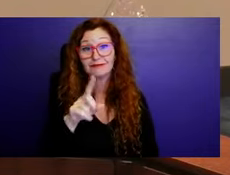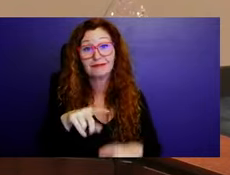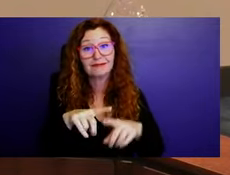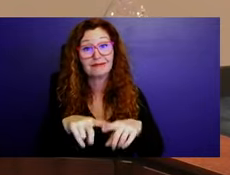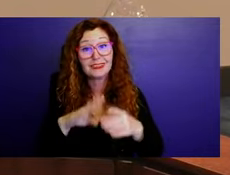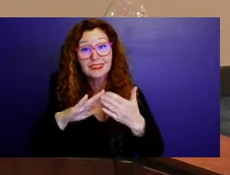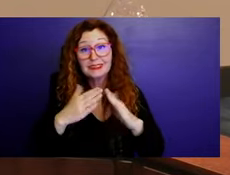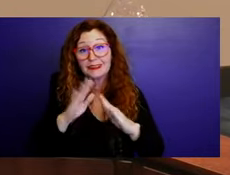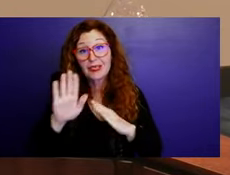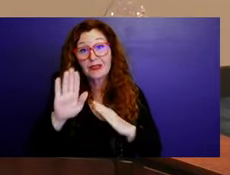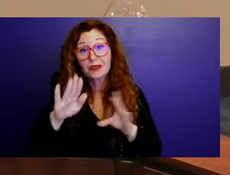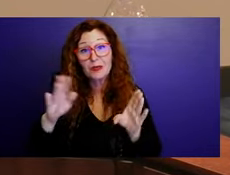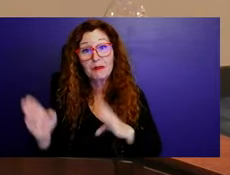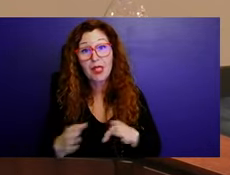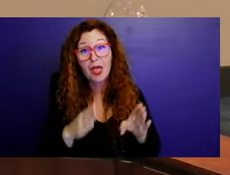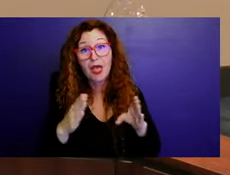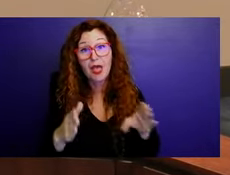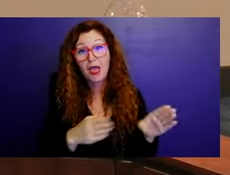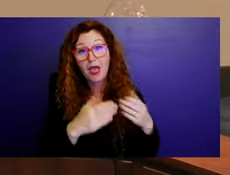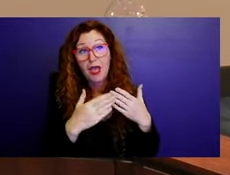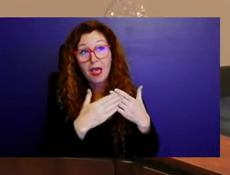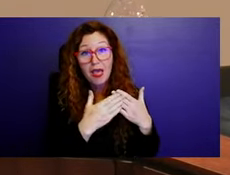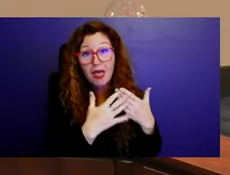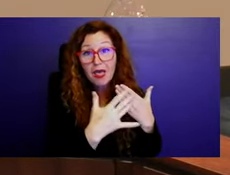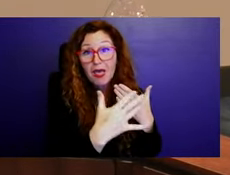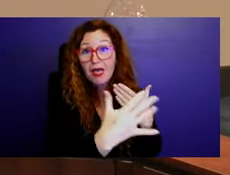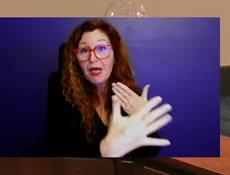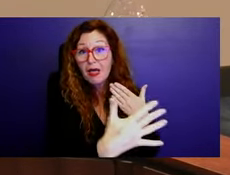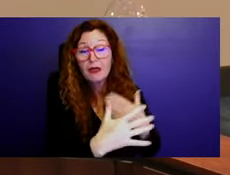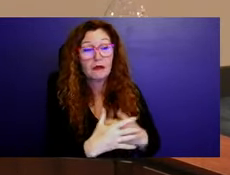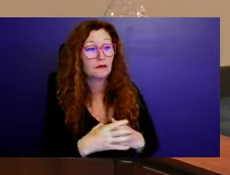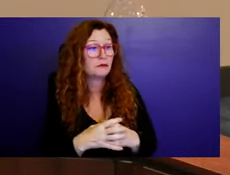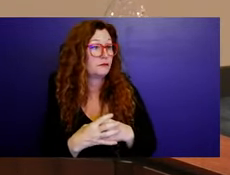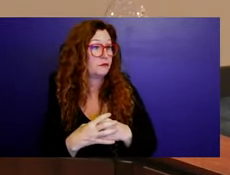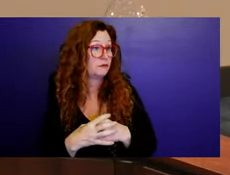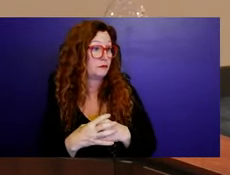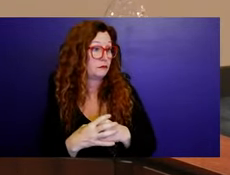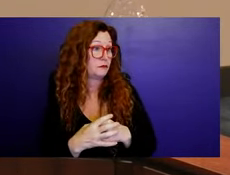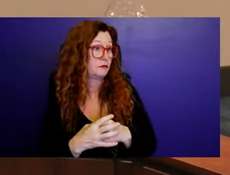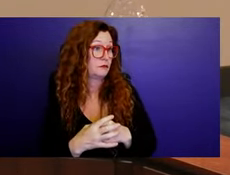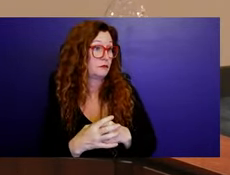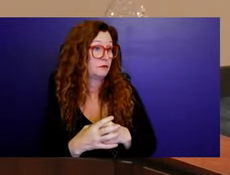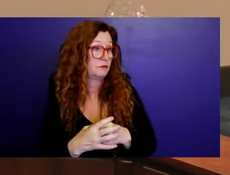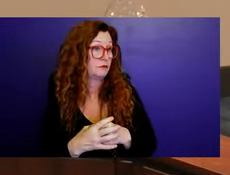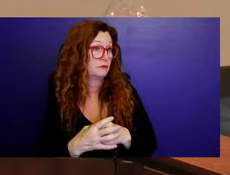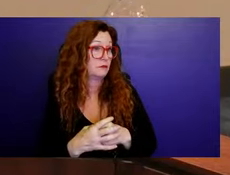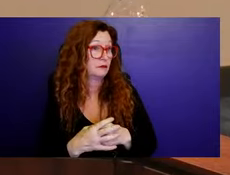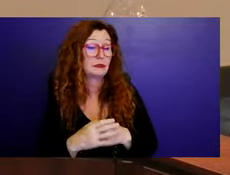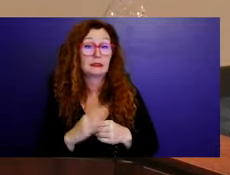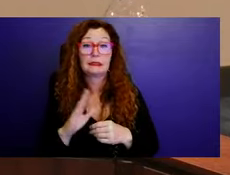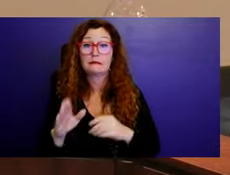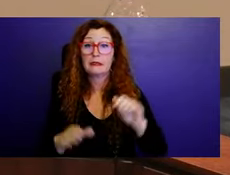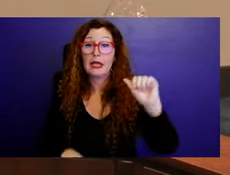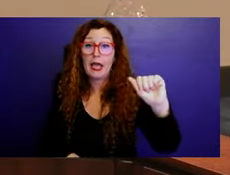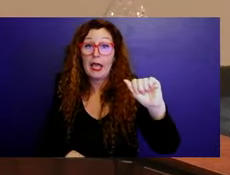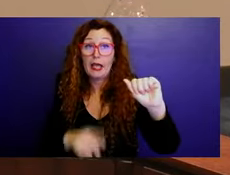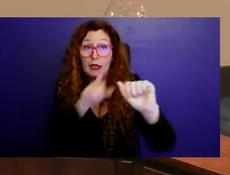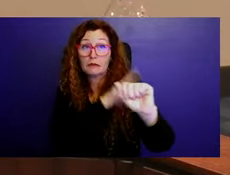we move forward with annexation of the a areas only, it does